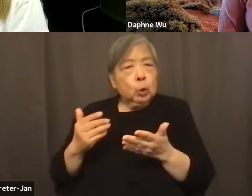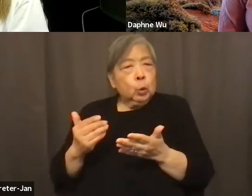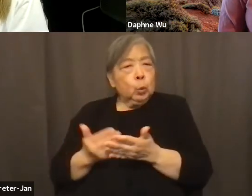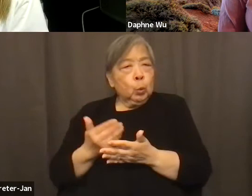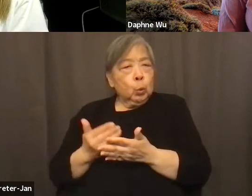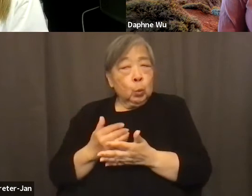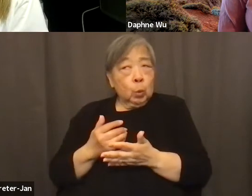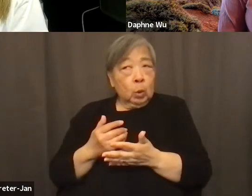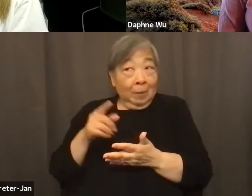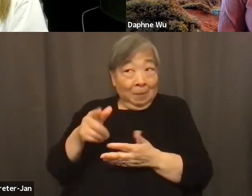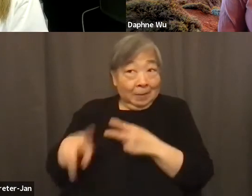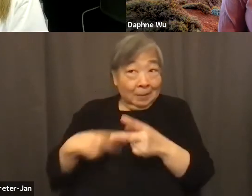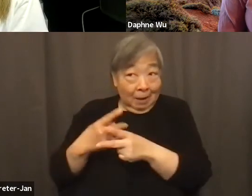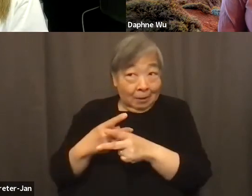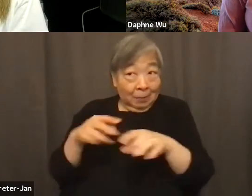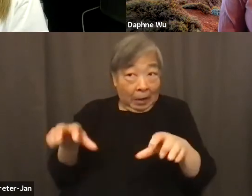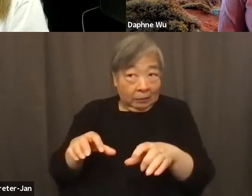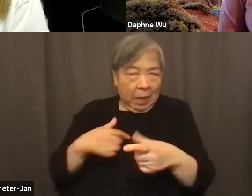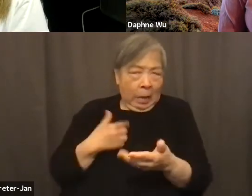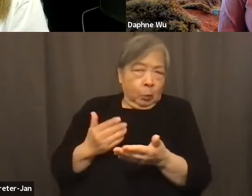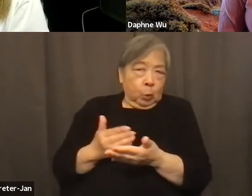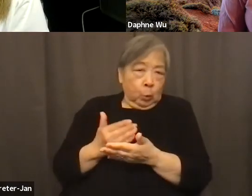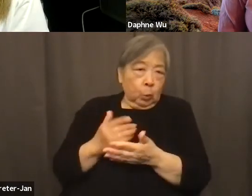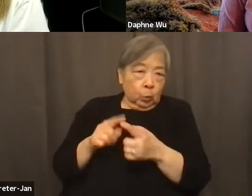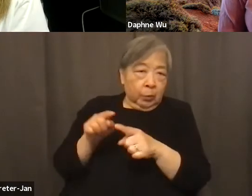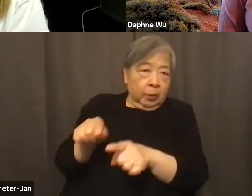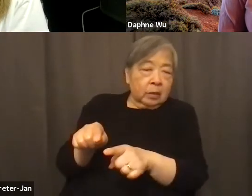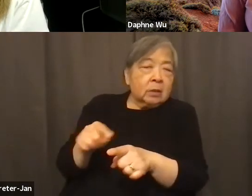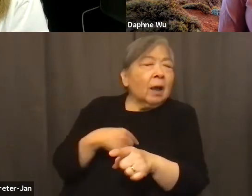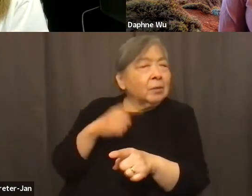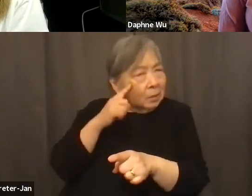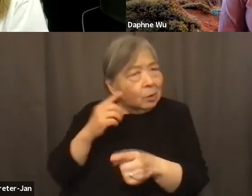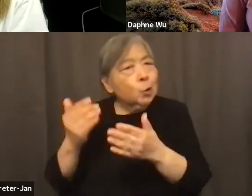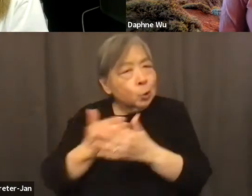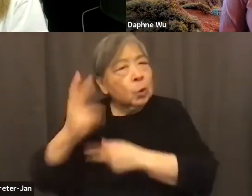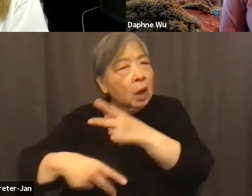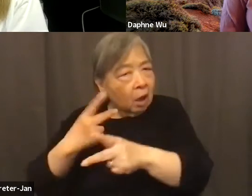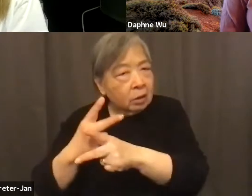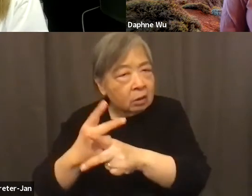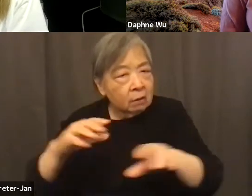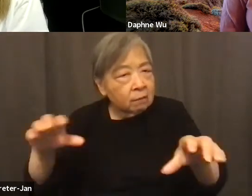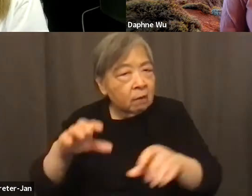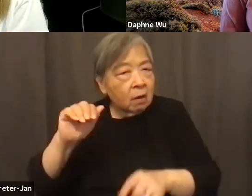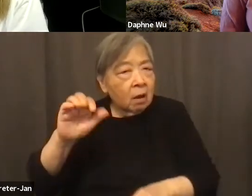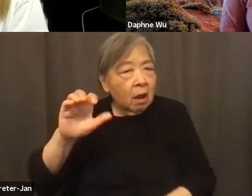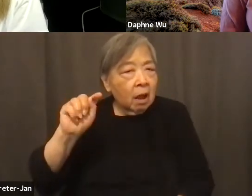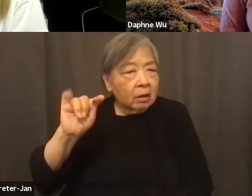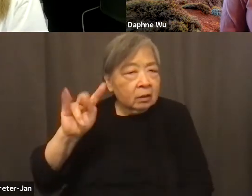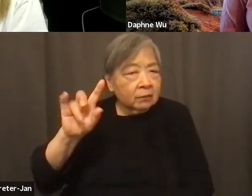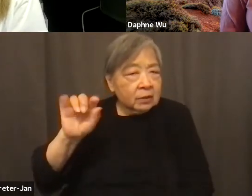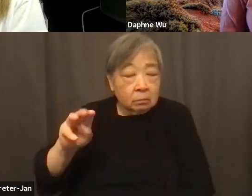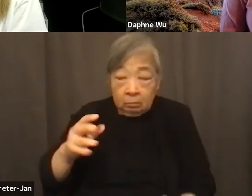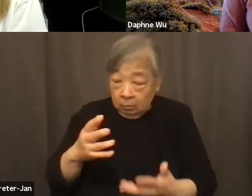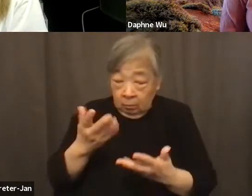activism. And what's interesting is I think it is a new form of activism. So what we are building today